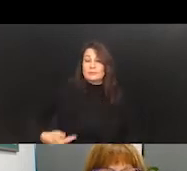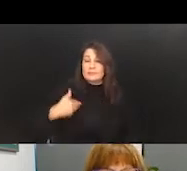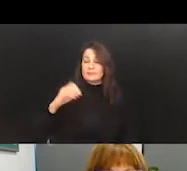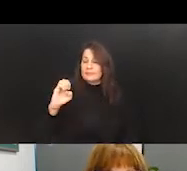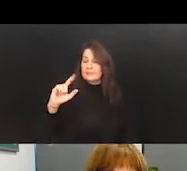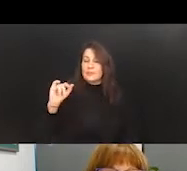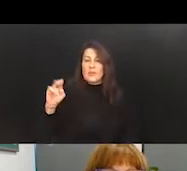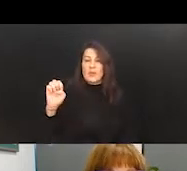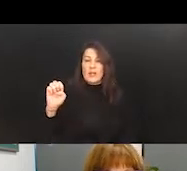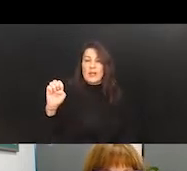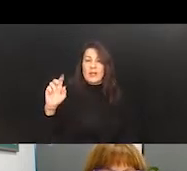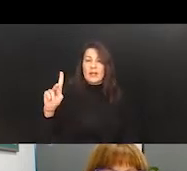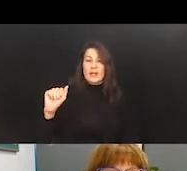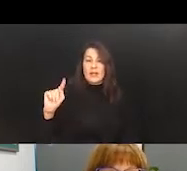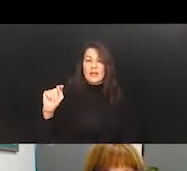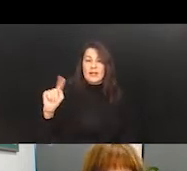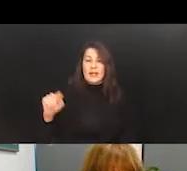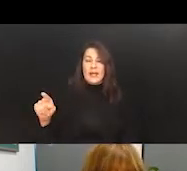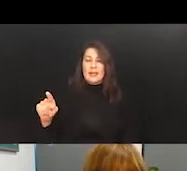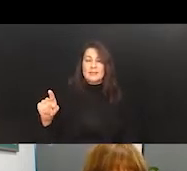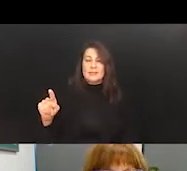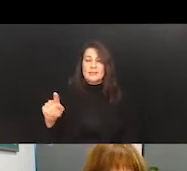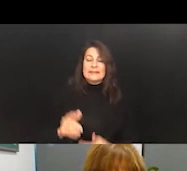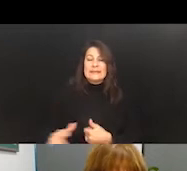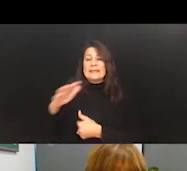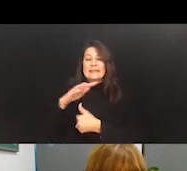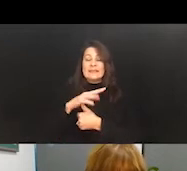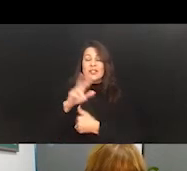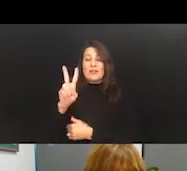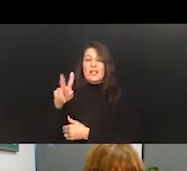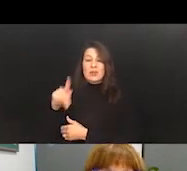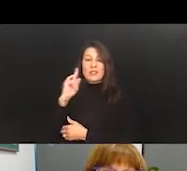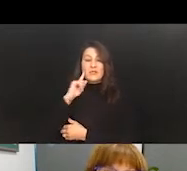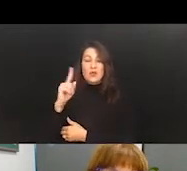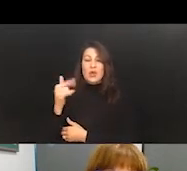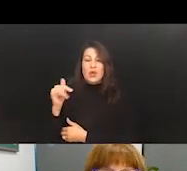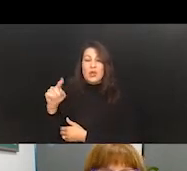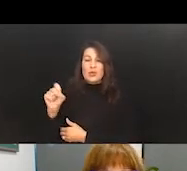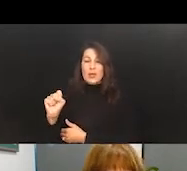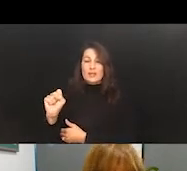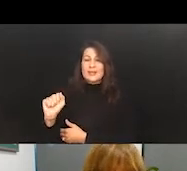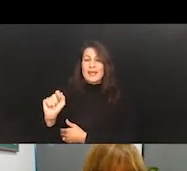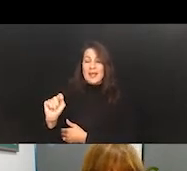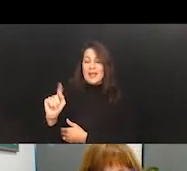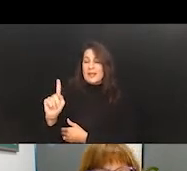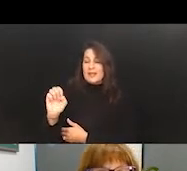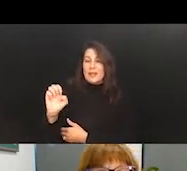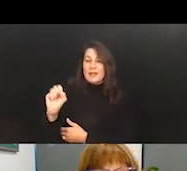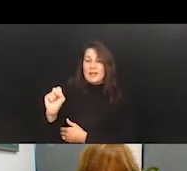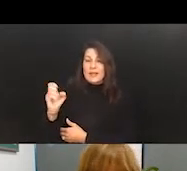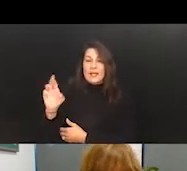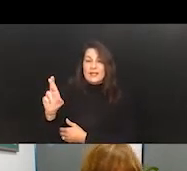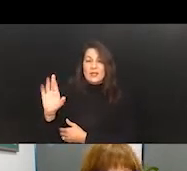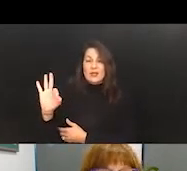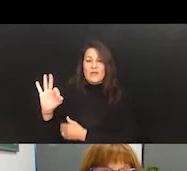Senior Vice President of Grants and Special Initiatives at Kessler Foundation. Our Grantee Symposium is a yearly